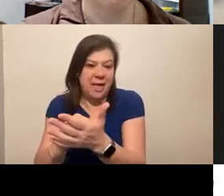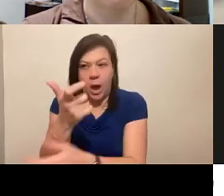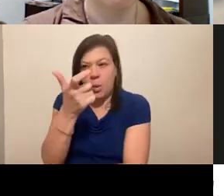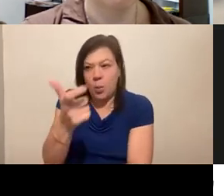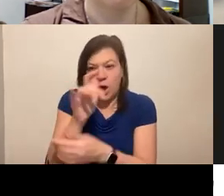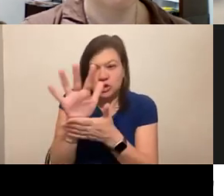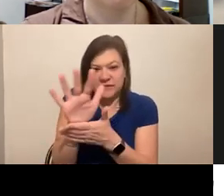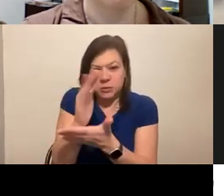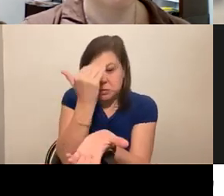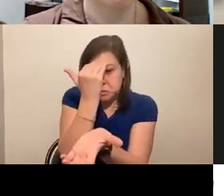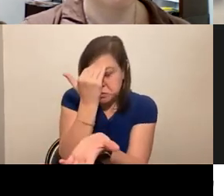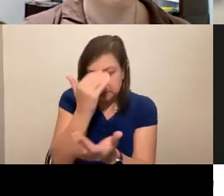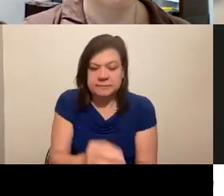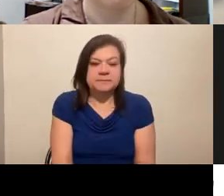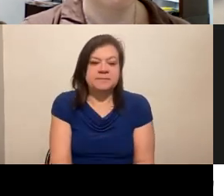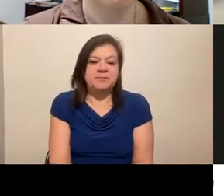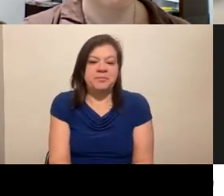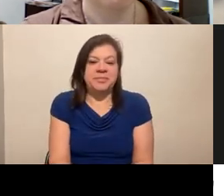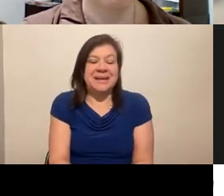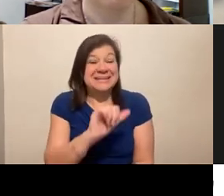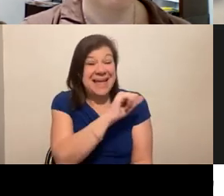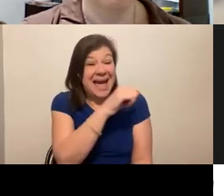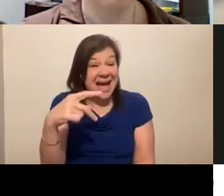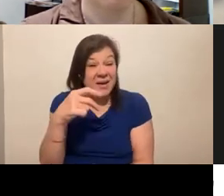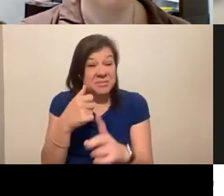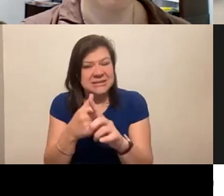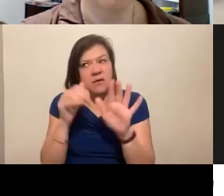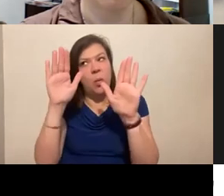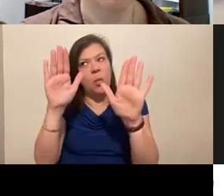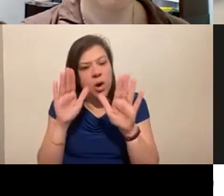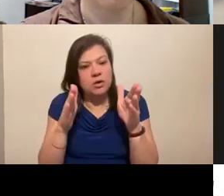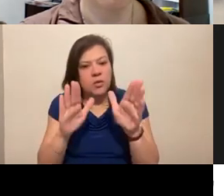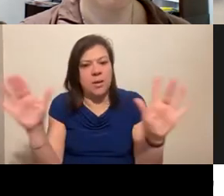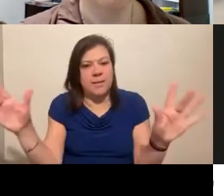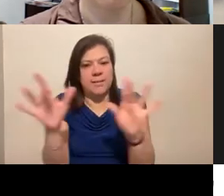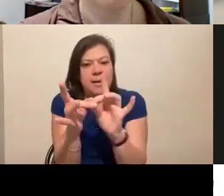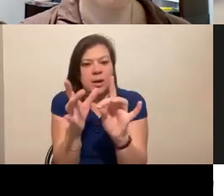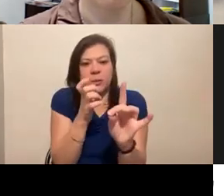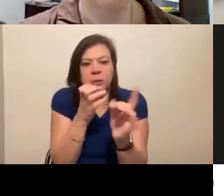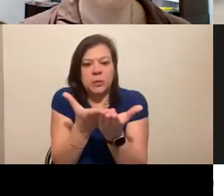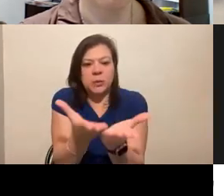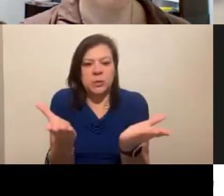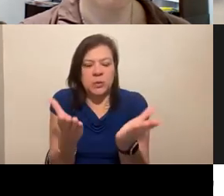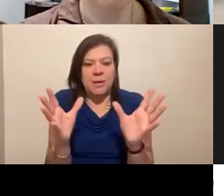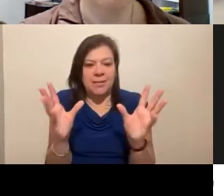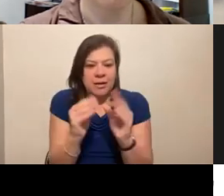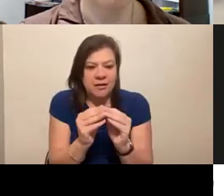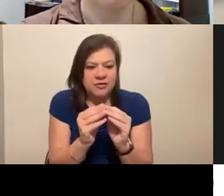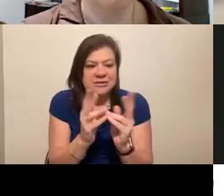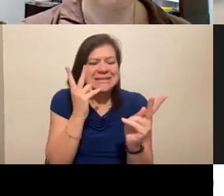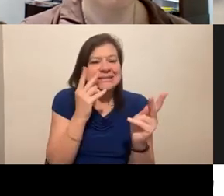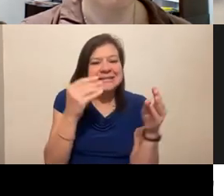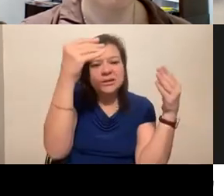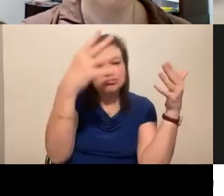video. Because the app is actually a great way to connect with who is going to be at the conference. It's a great way to see all the